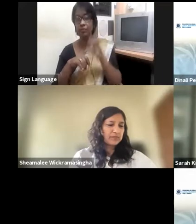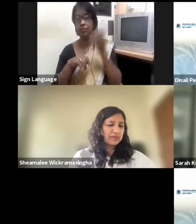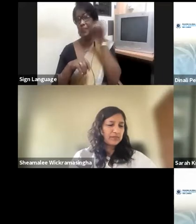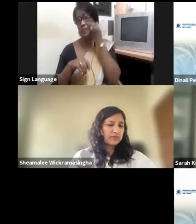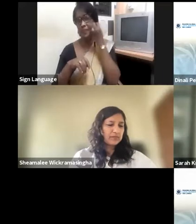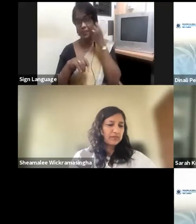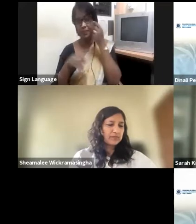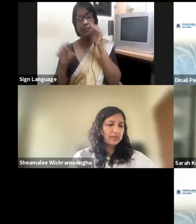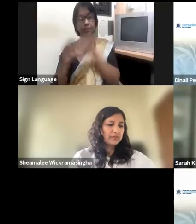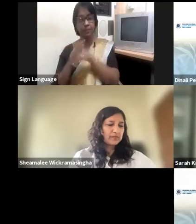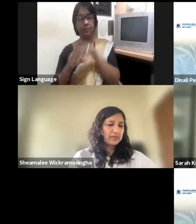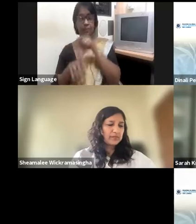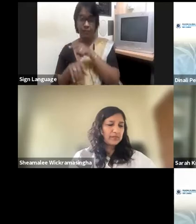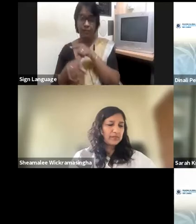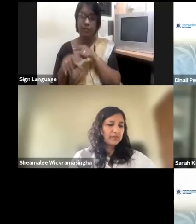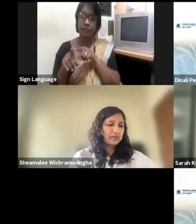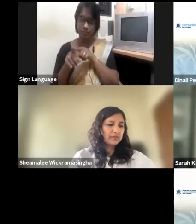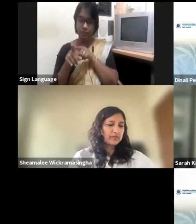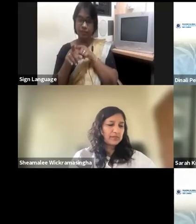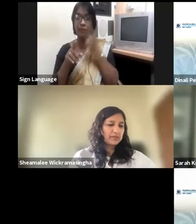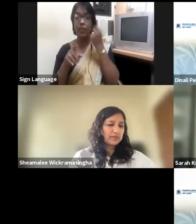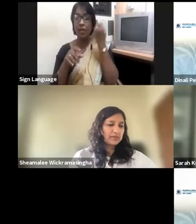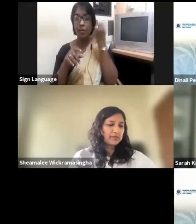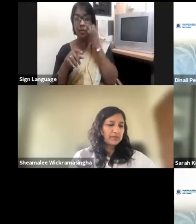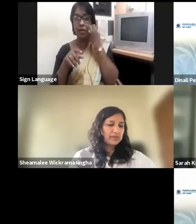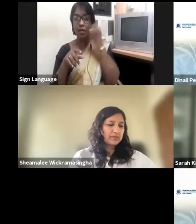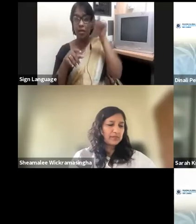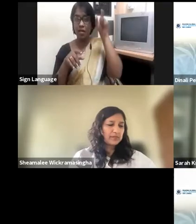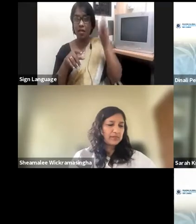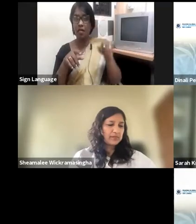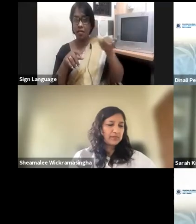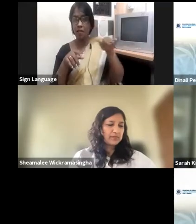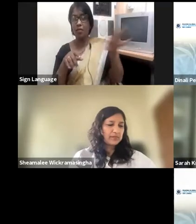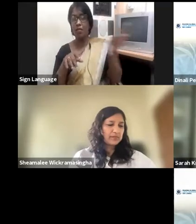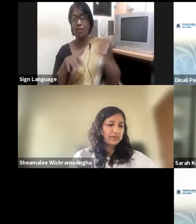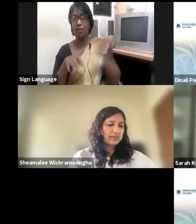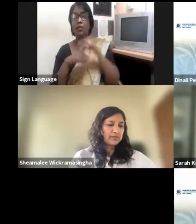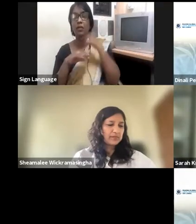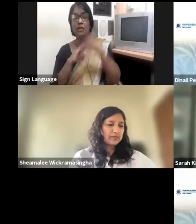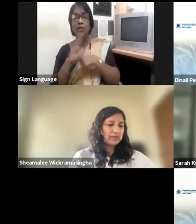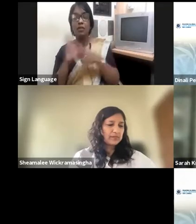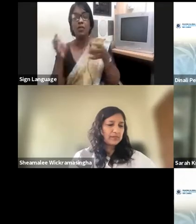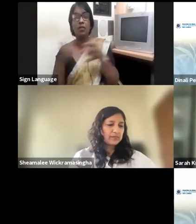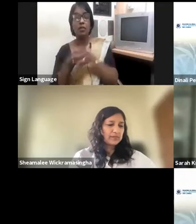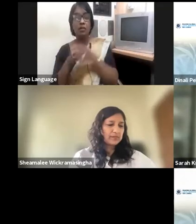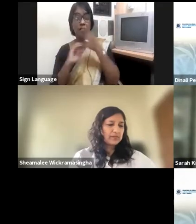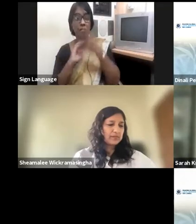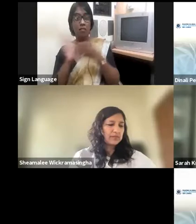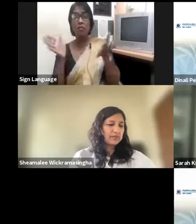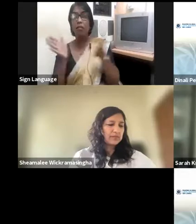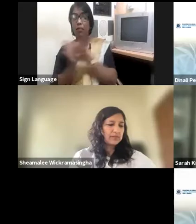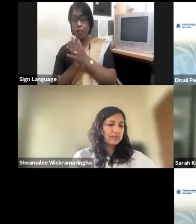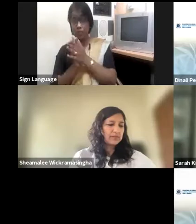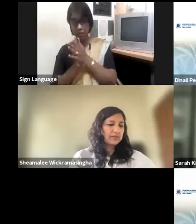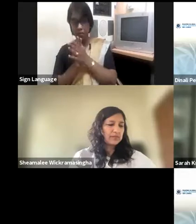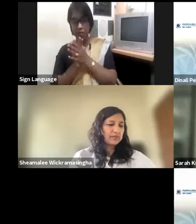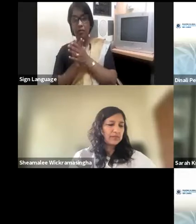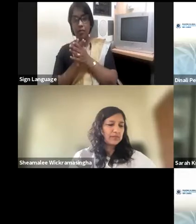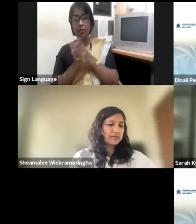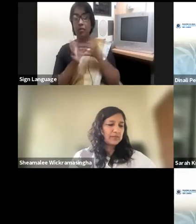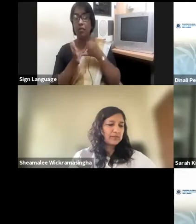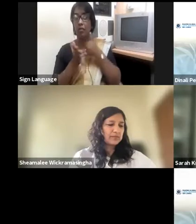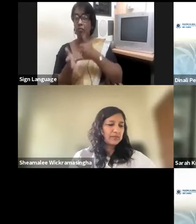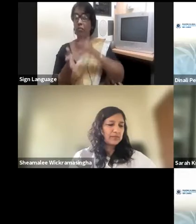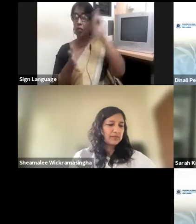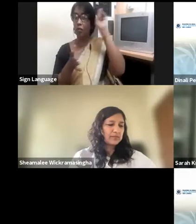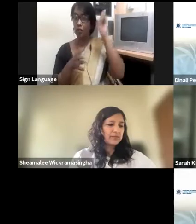into the team, South Africa. And of course, they won the World Cup. And, you know, there's a huge, there are movies made